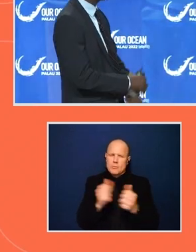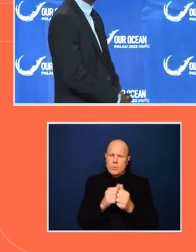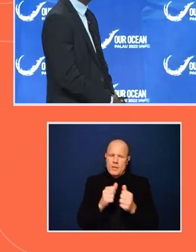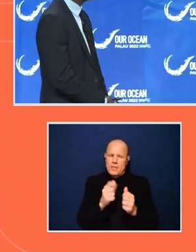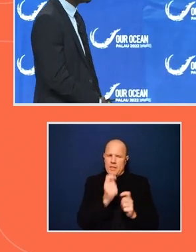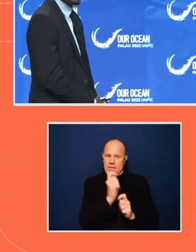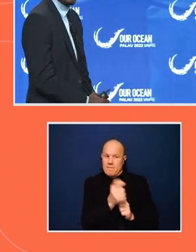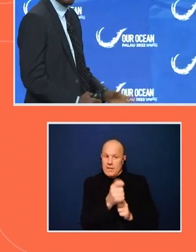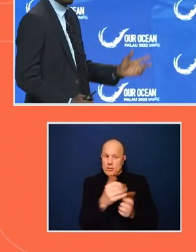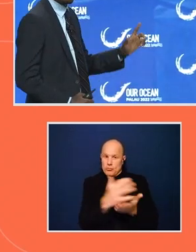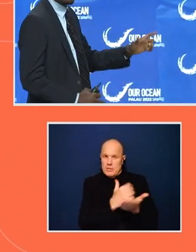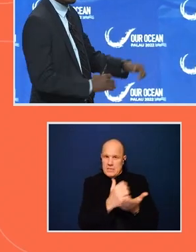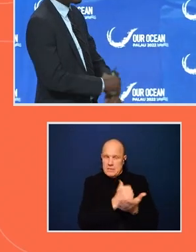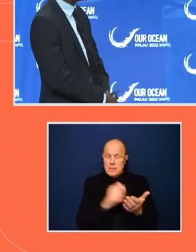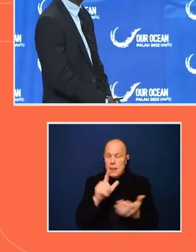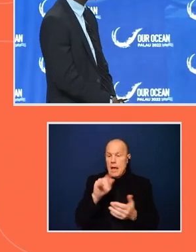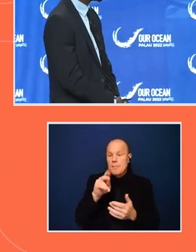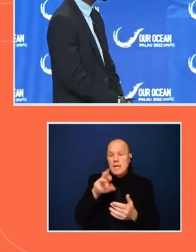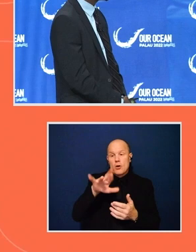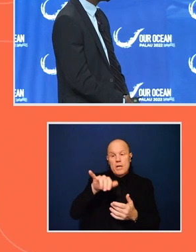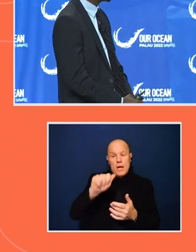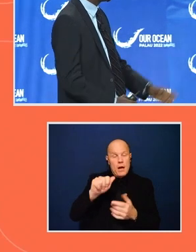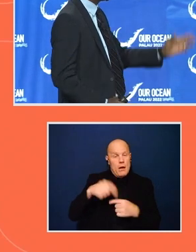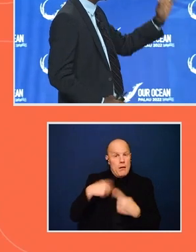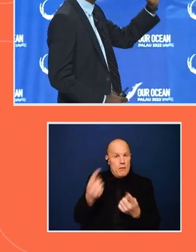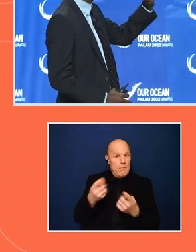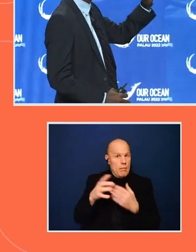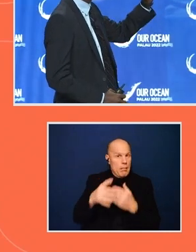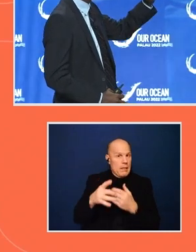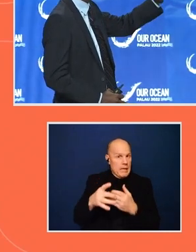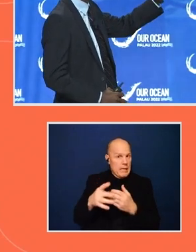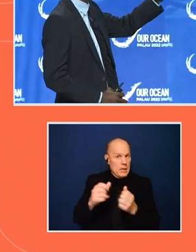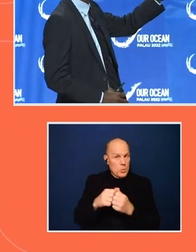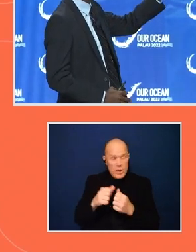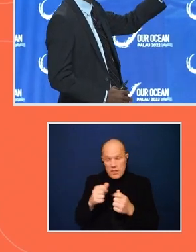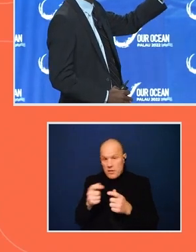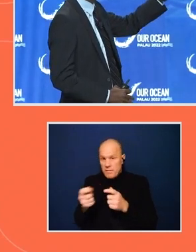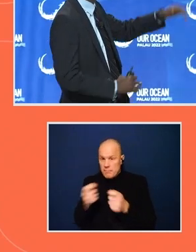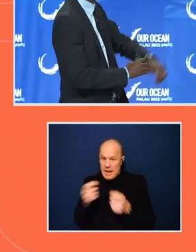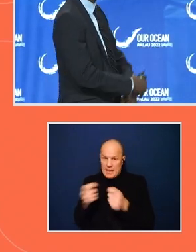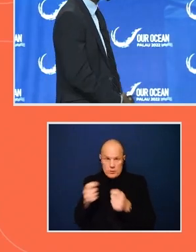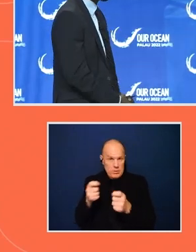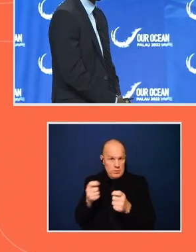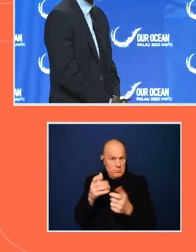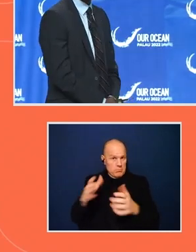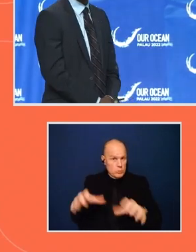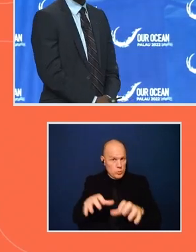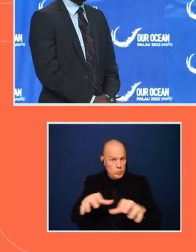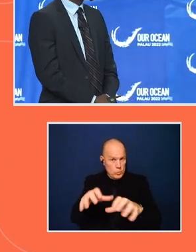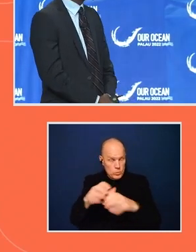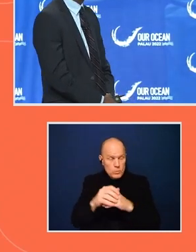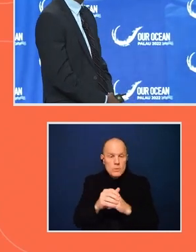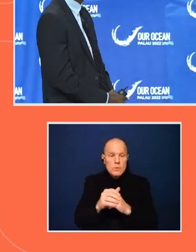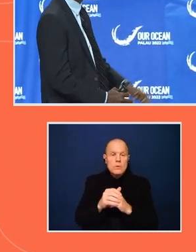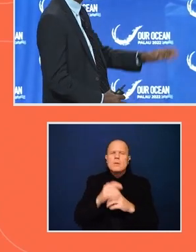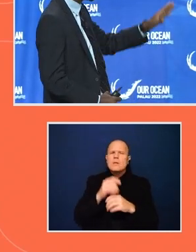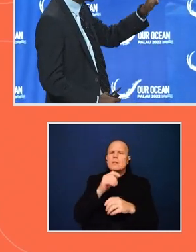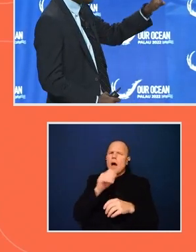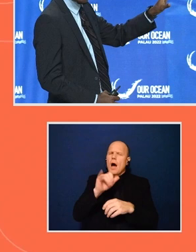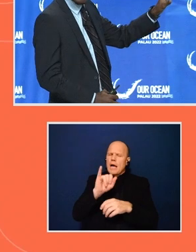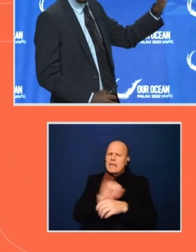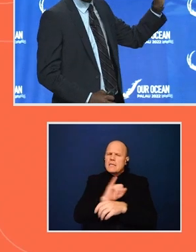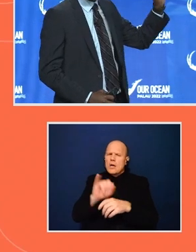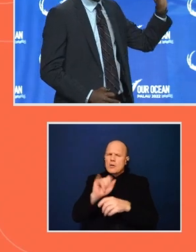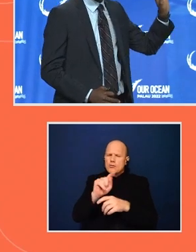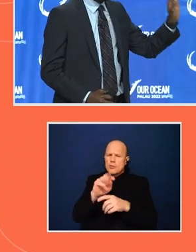Liberia has been leading most sustainable fisheries management. And looking at the number of industrial trollers lessons in 2017, which has